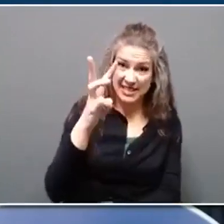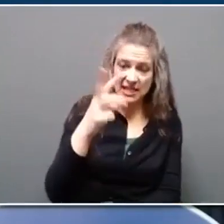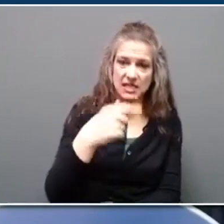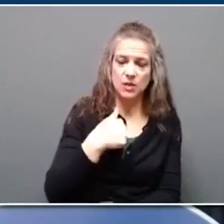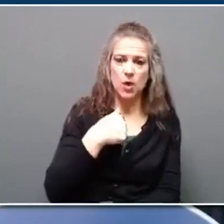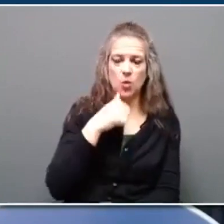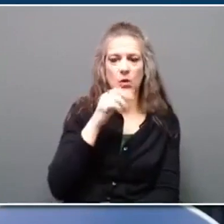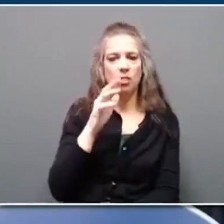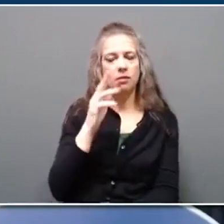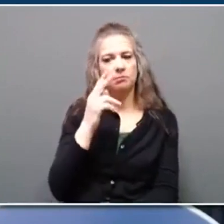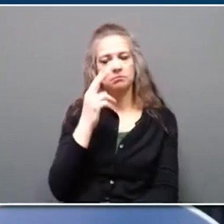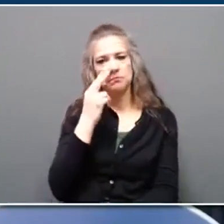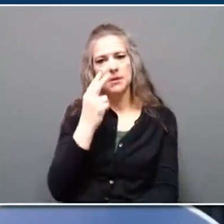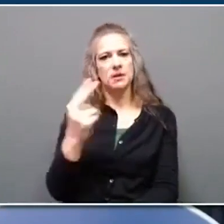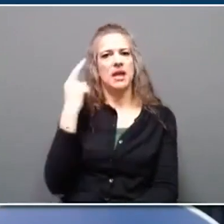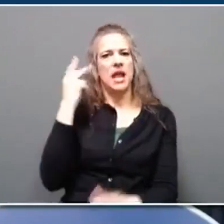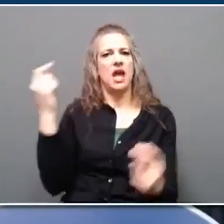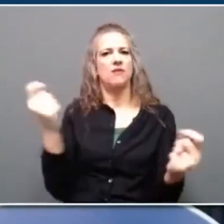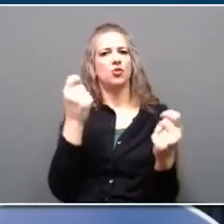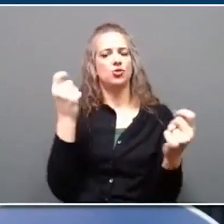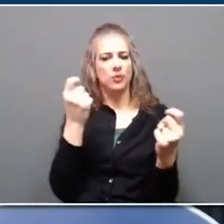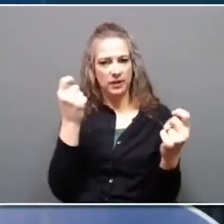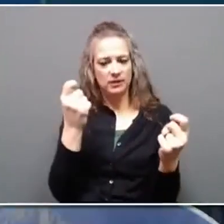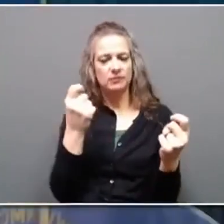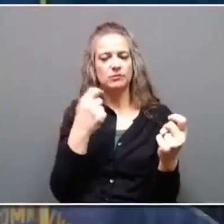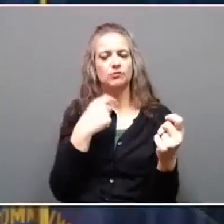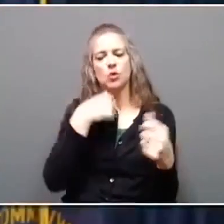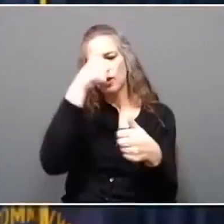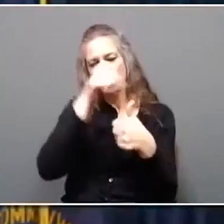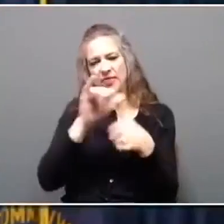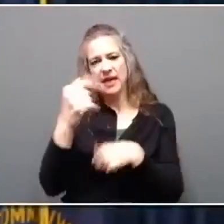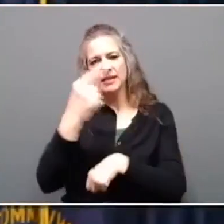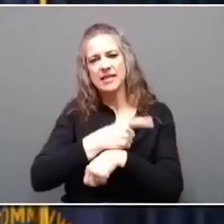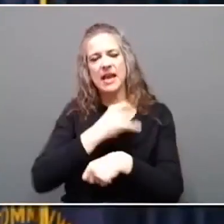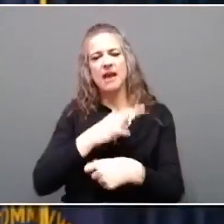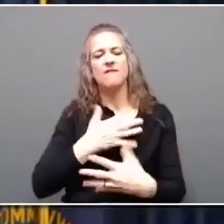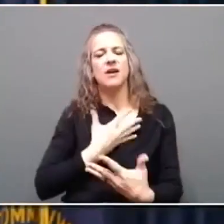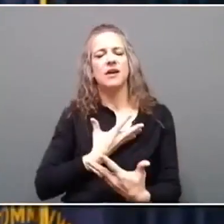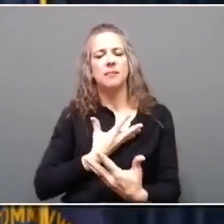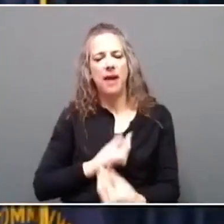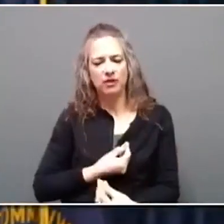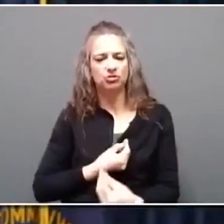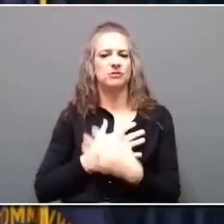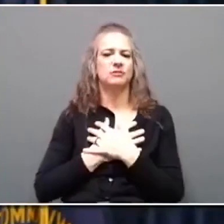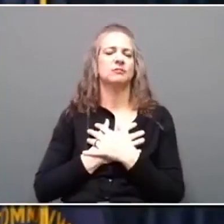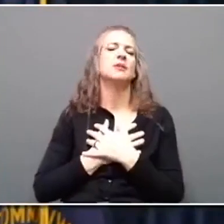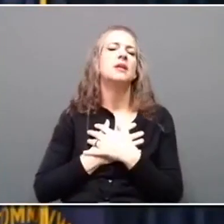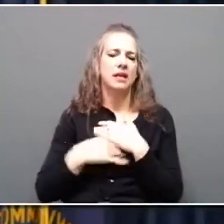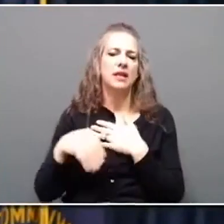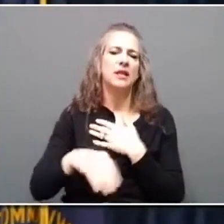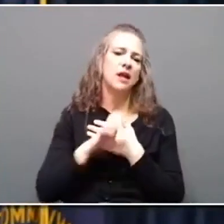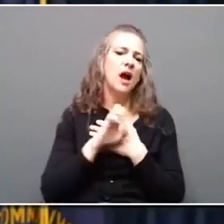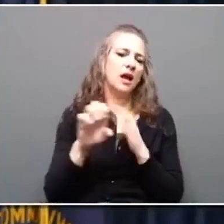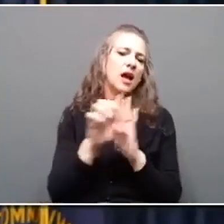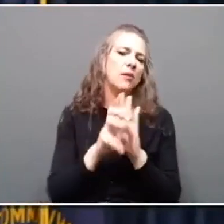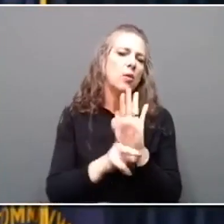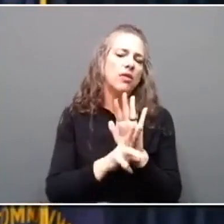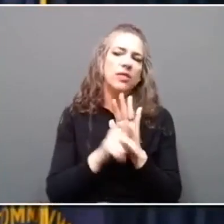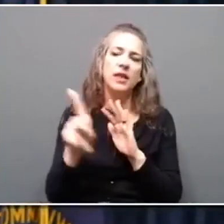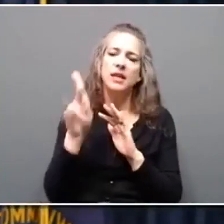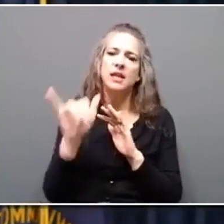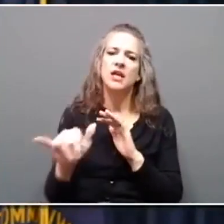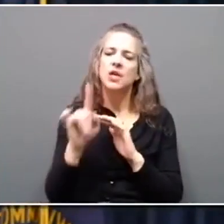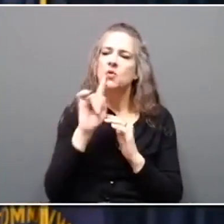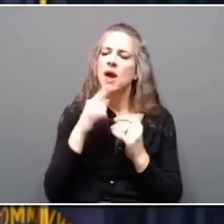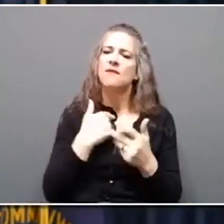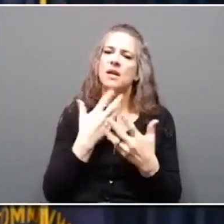and we will recognize a day of compassion in the Commonwealth. Together, Kentucky has overcome so much with kindness and love, so we